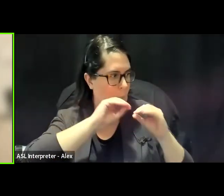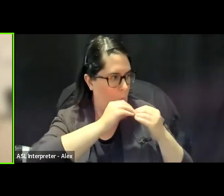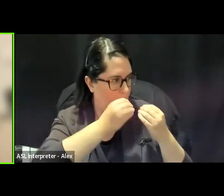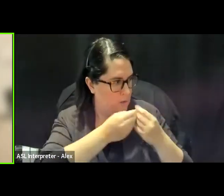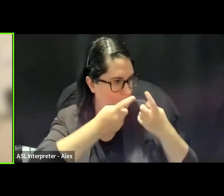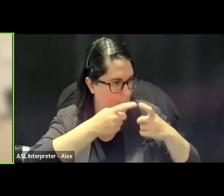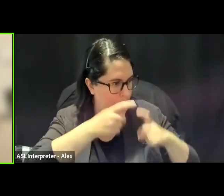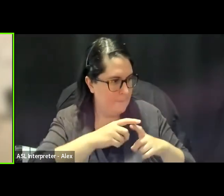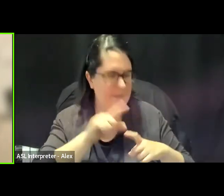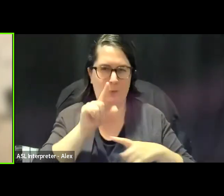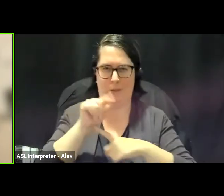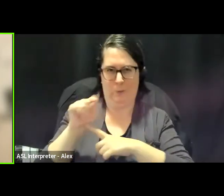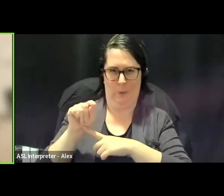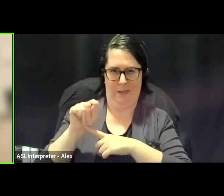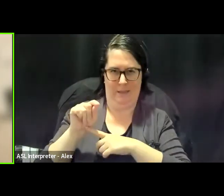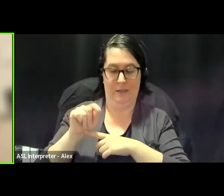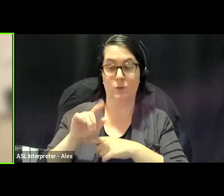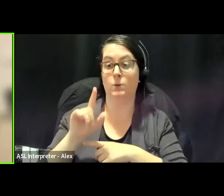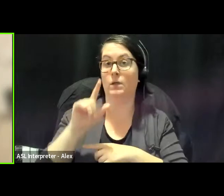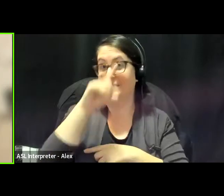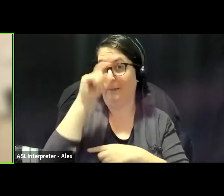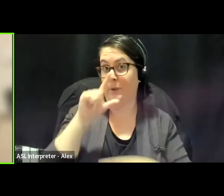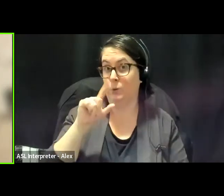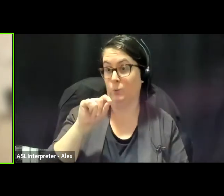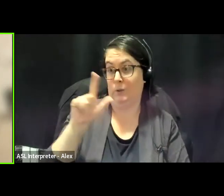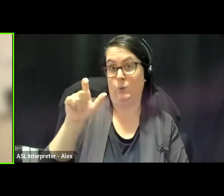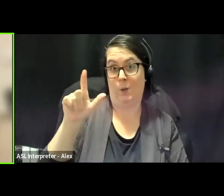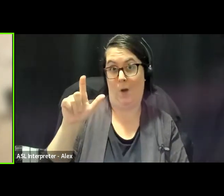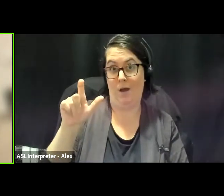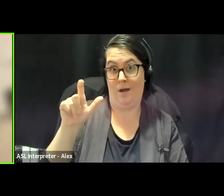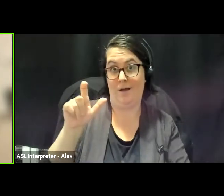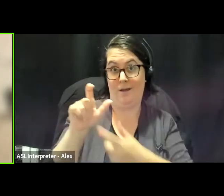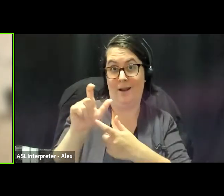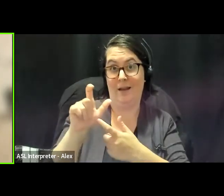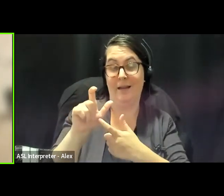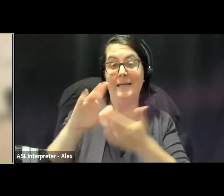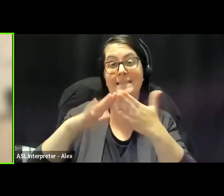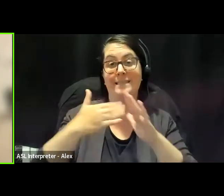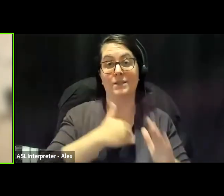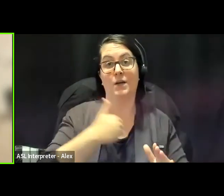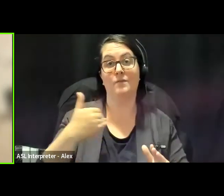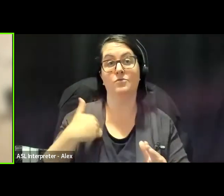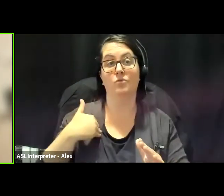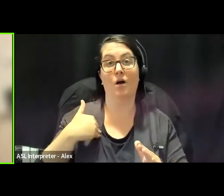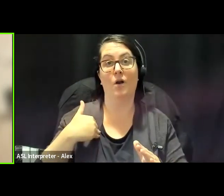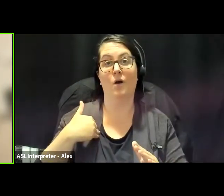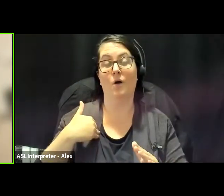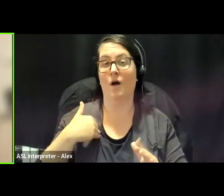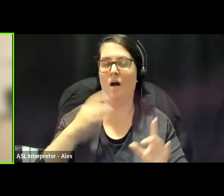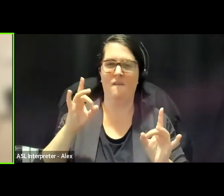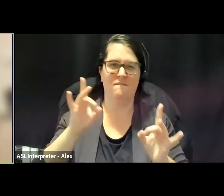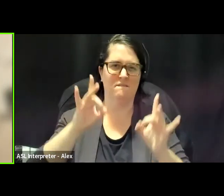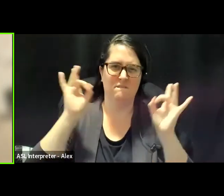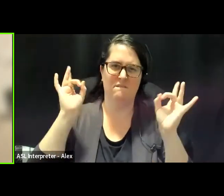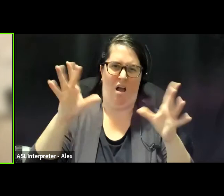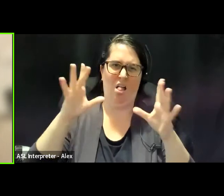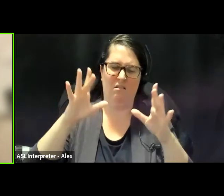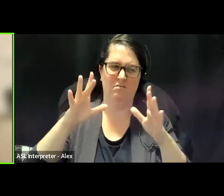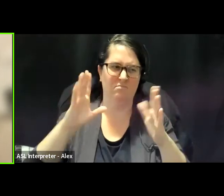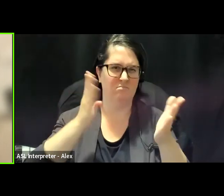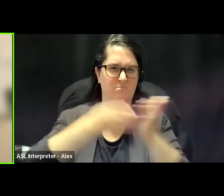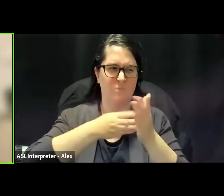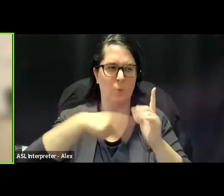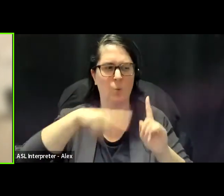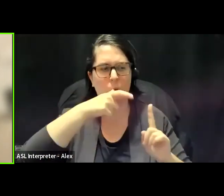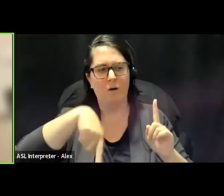2020. During the summer of 2021, the city of Toronto unleashed a storm of violence on encampment